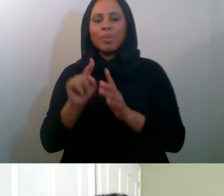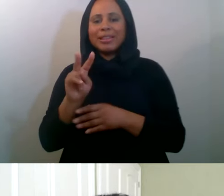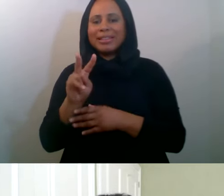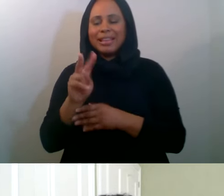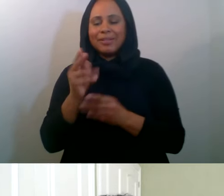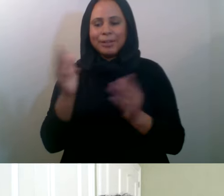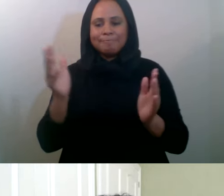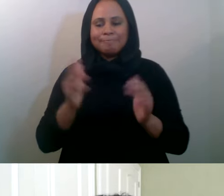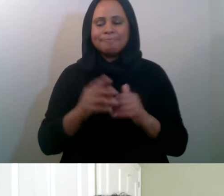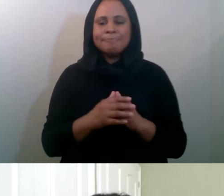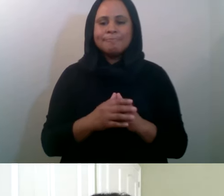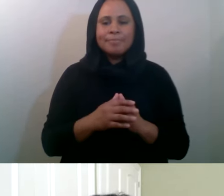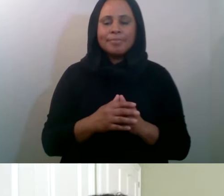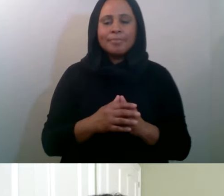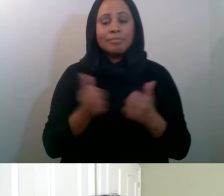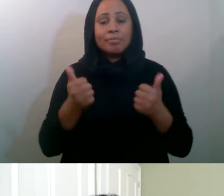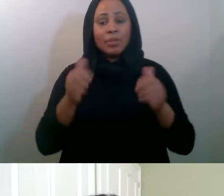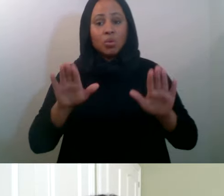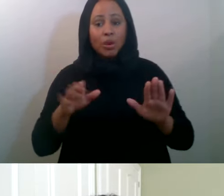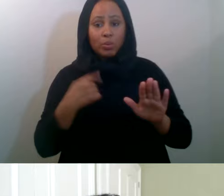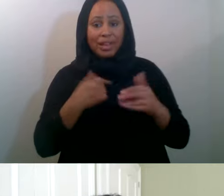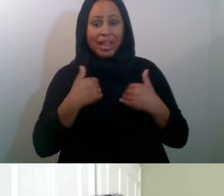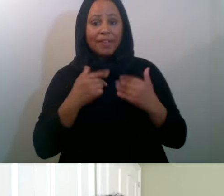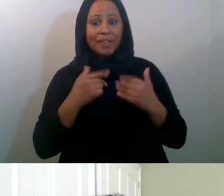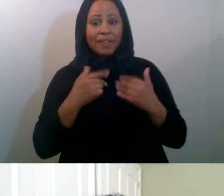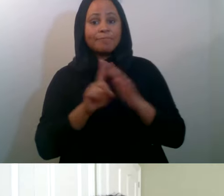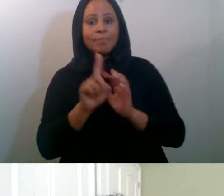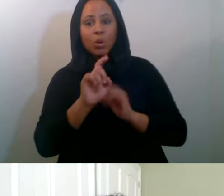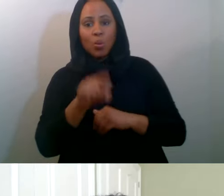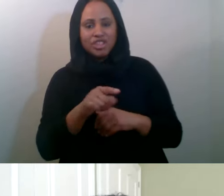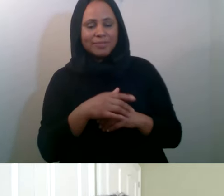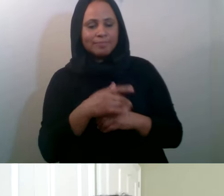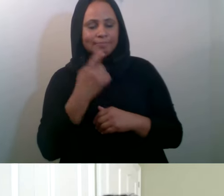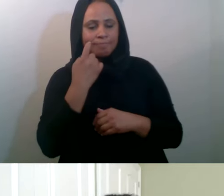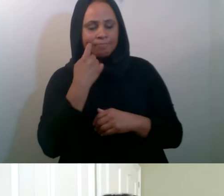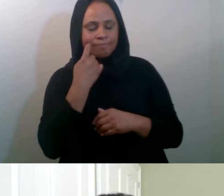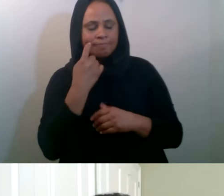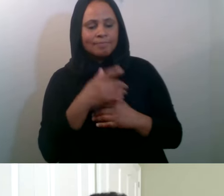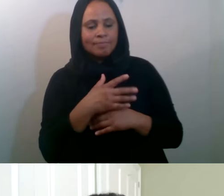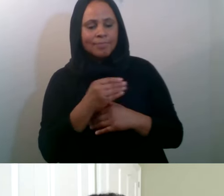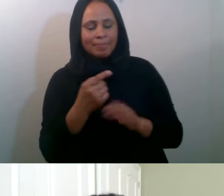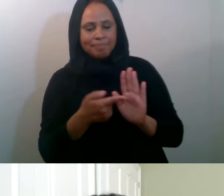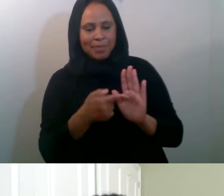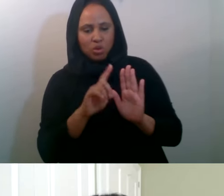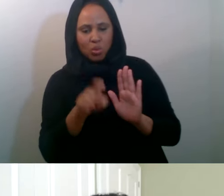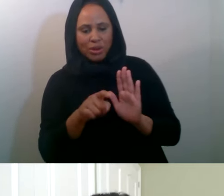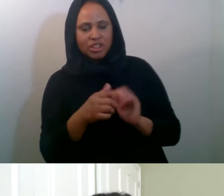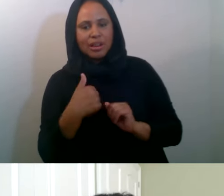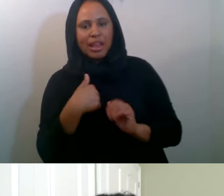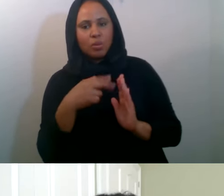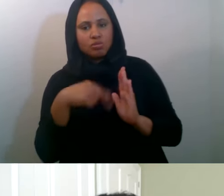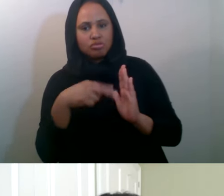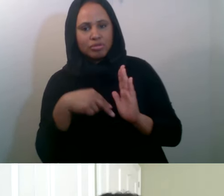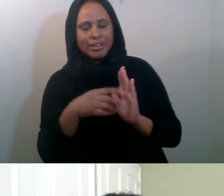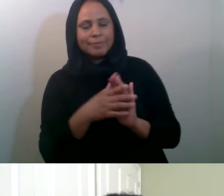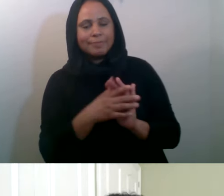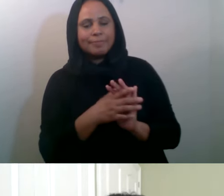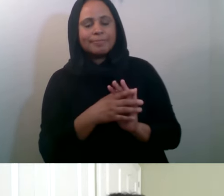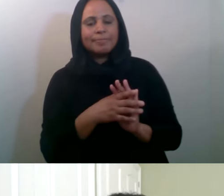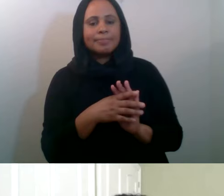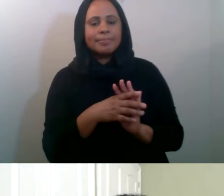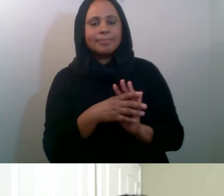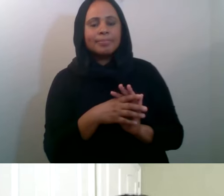Definitely. Great. Um, we do have a question that just came in, um, and here, here's a question I got read out loud and whoever feels inclined to answer, please go ahead.